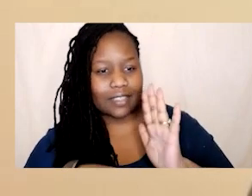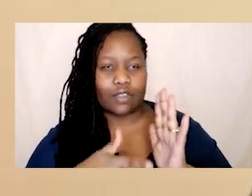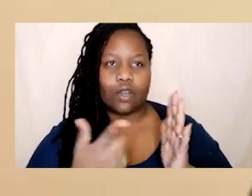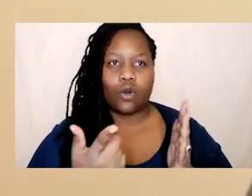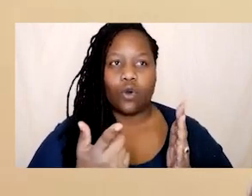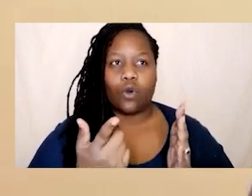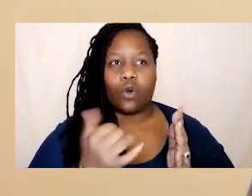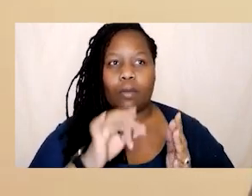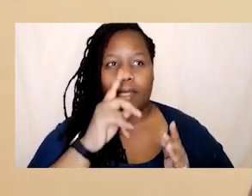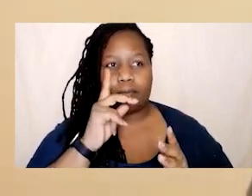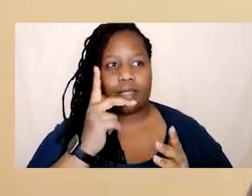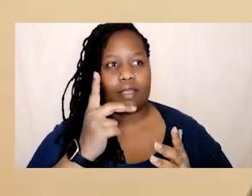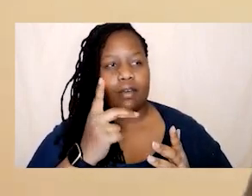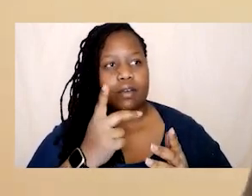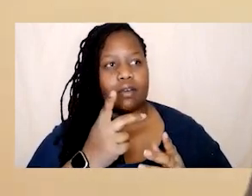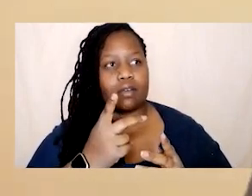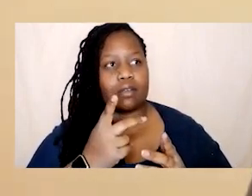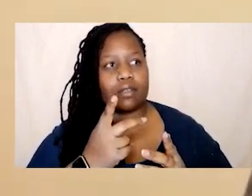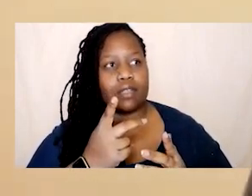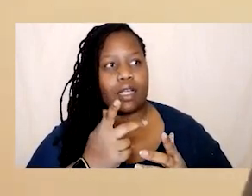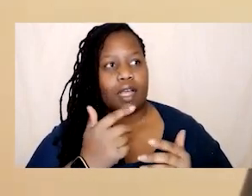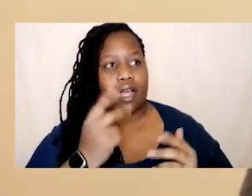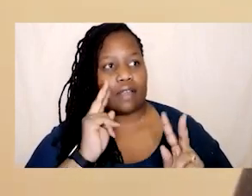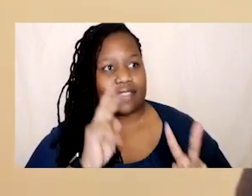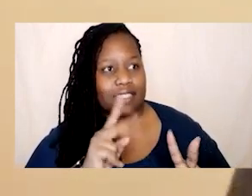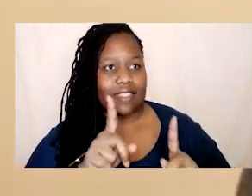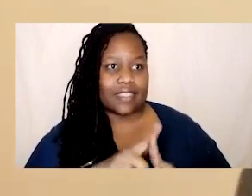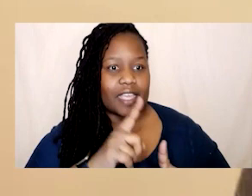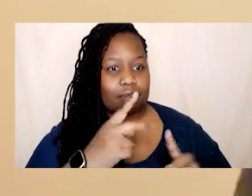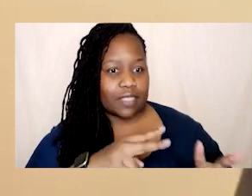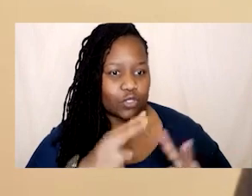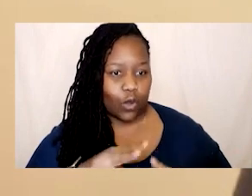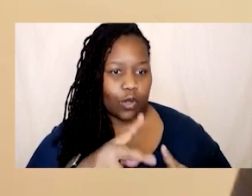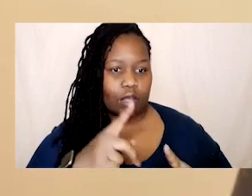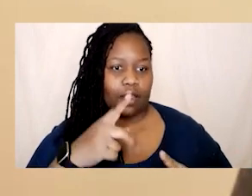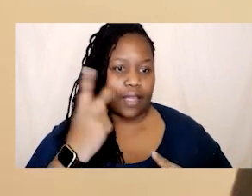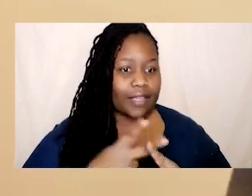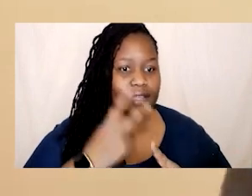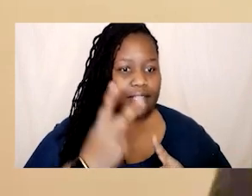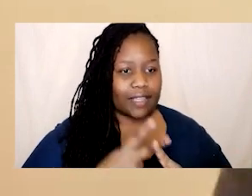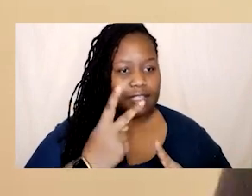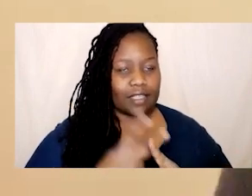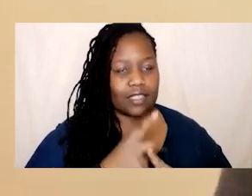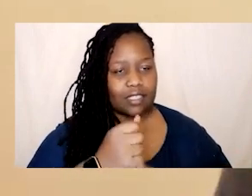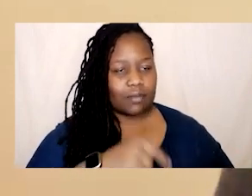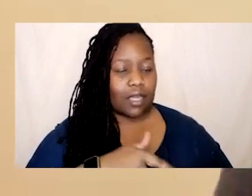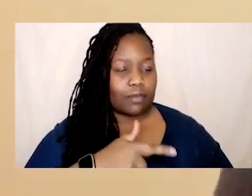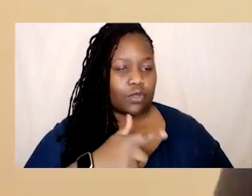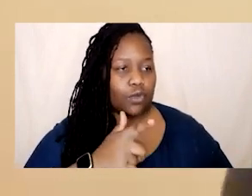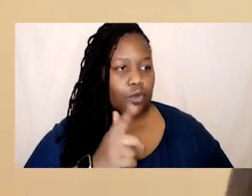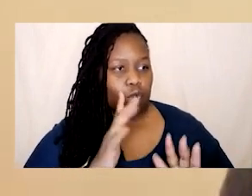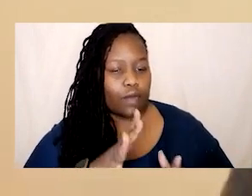i've just seen the same meme over and over and over again um so sometimes allow yourself that that um